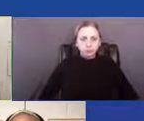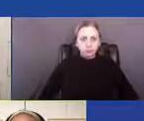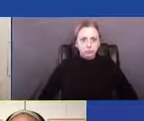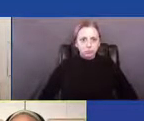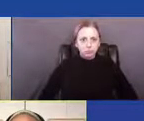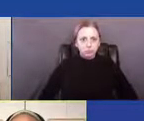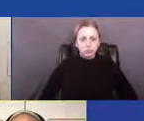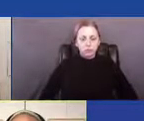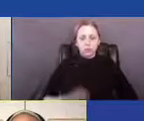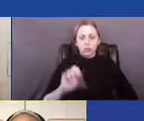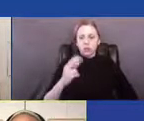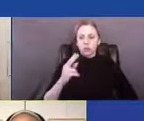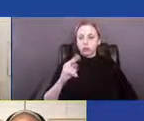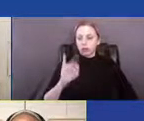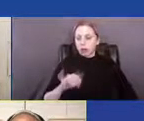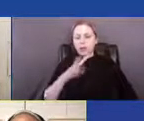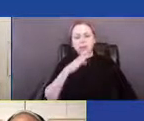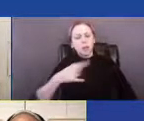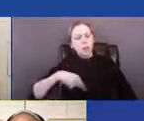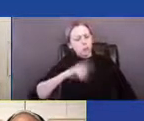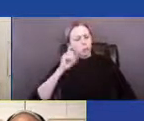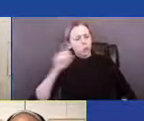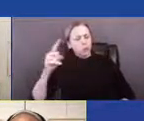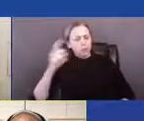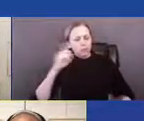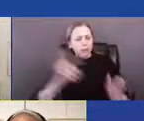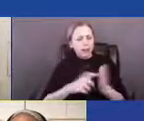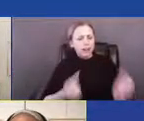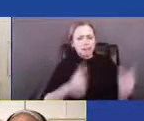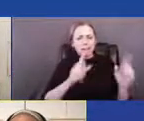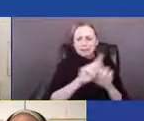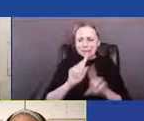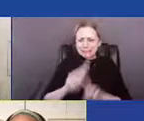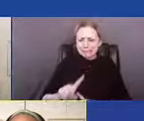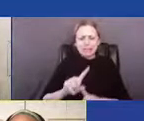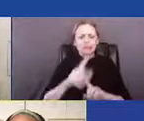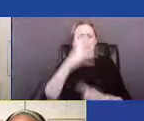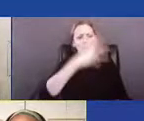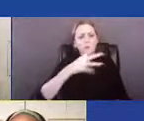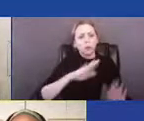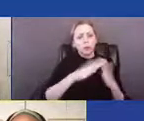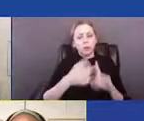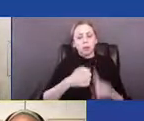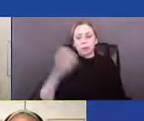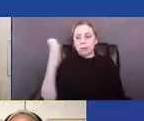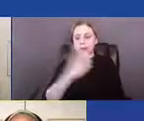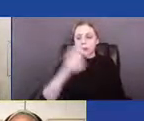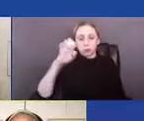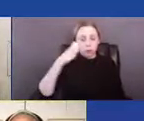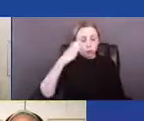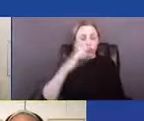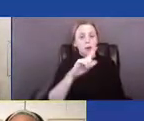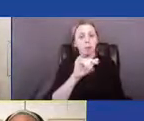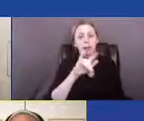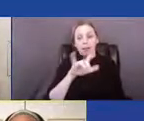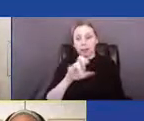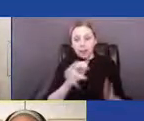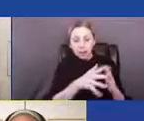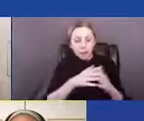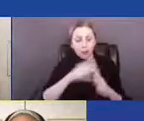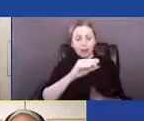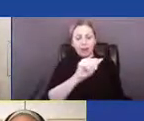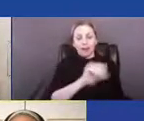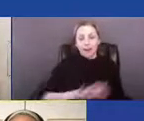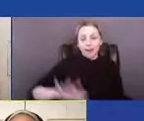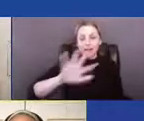We recognize the many populous immigrant communities from Eastern Europe, Latin America, Asia, Africa,